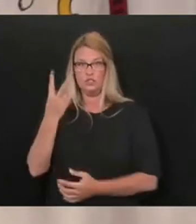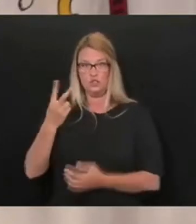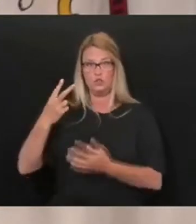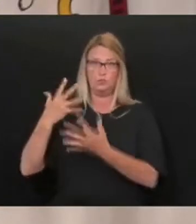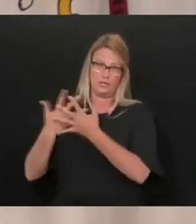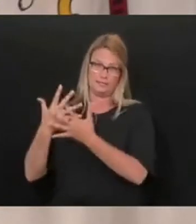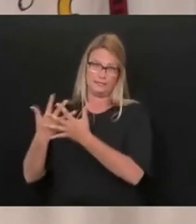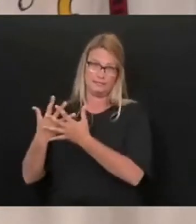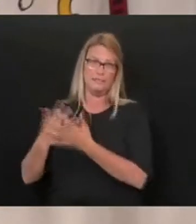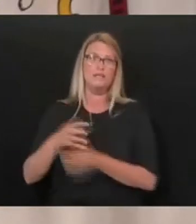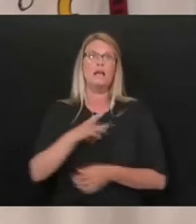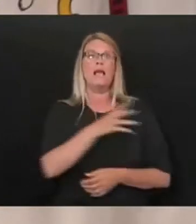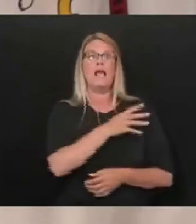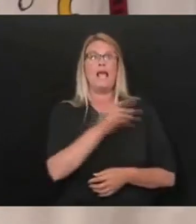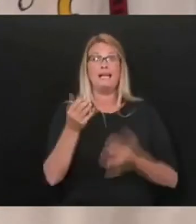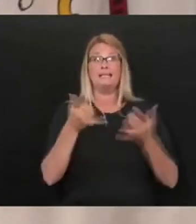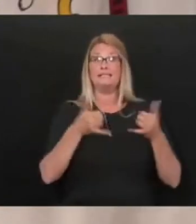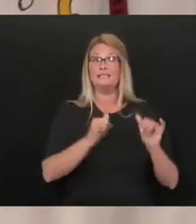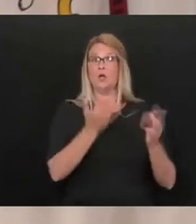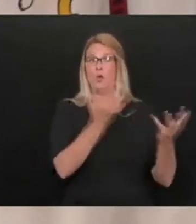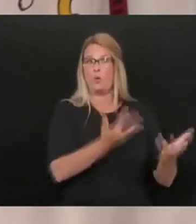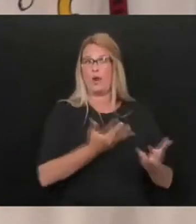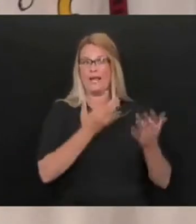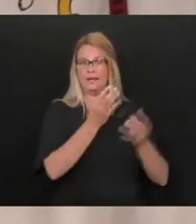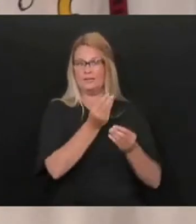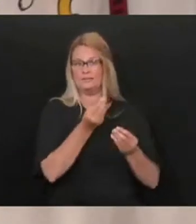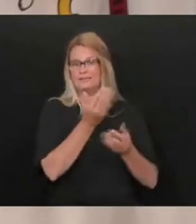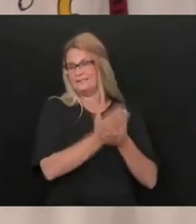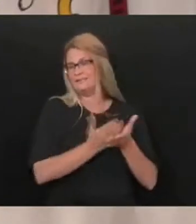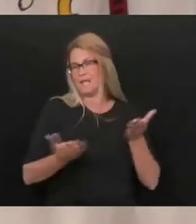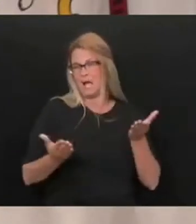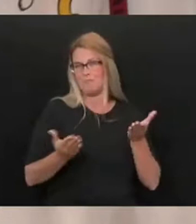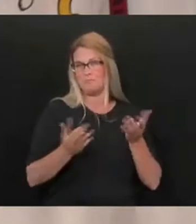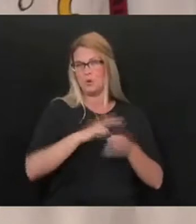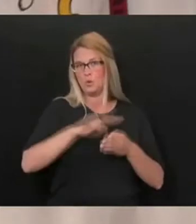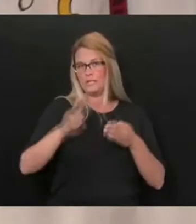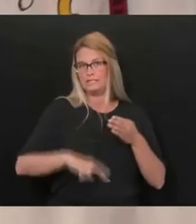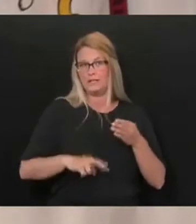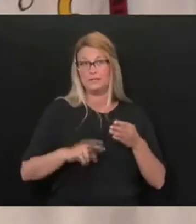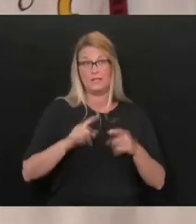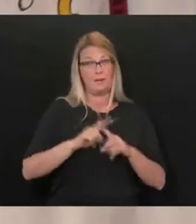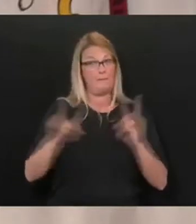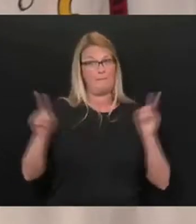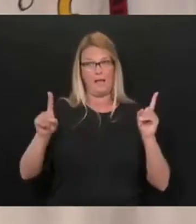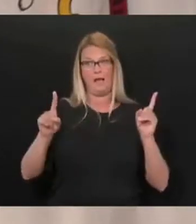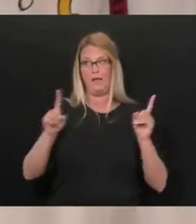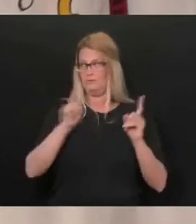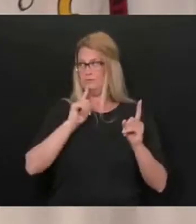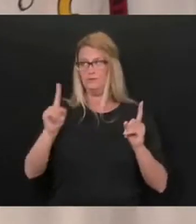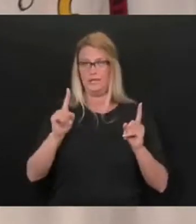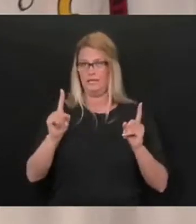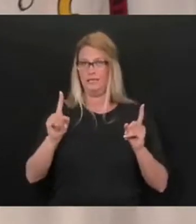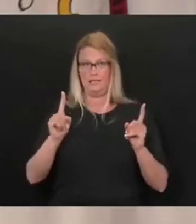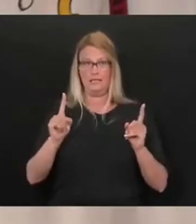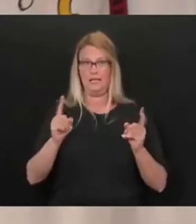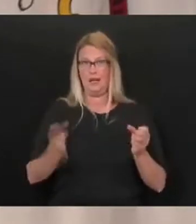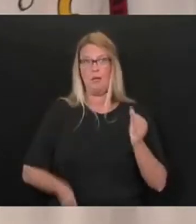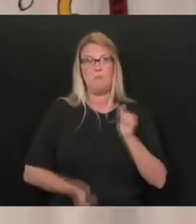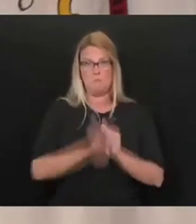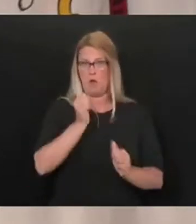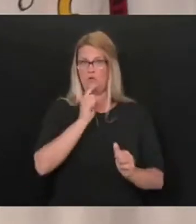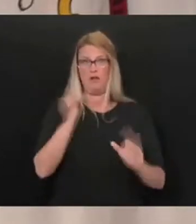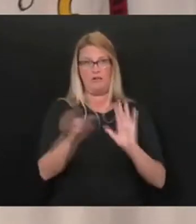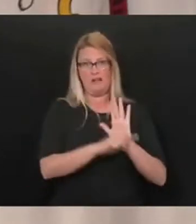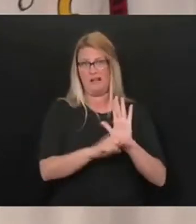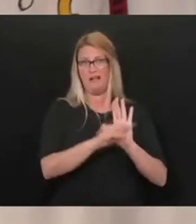we're still waiting, you know, on some additional results that are coming in. But the overwhelming results are negative right now.